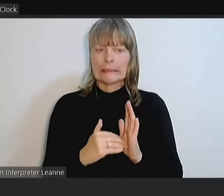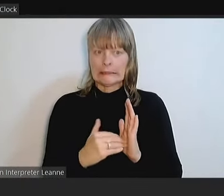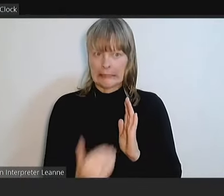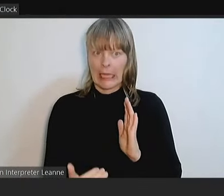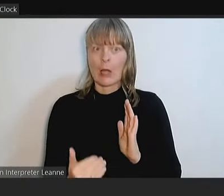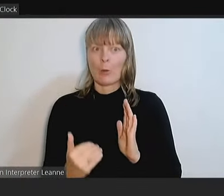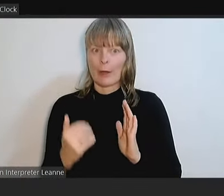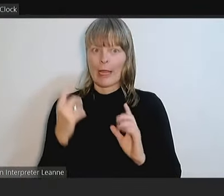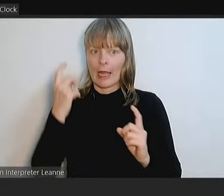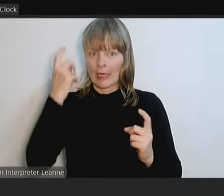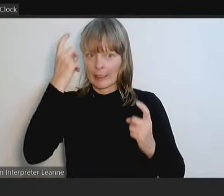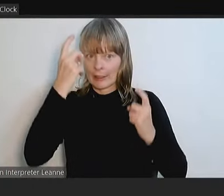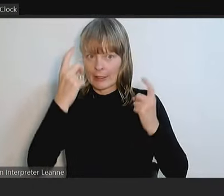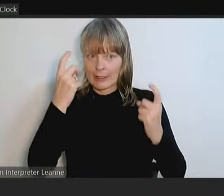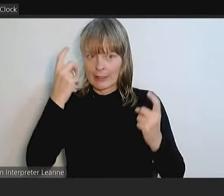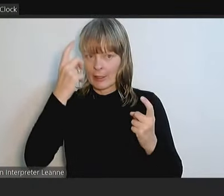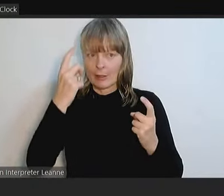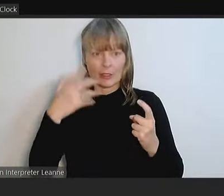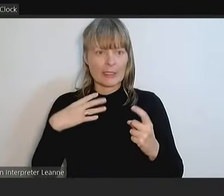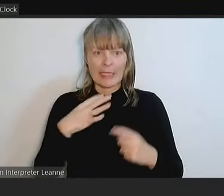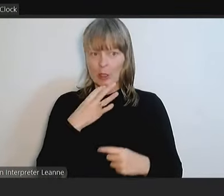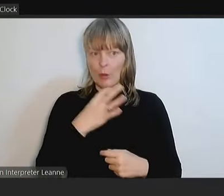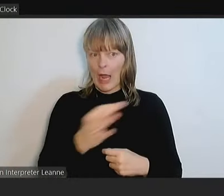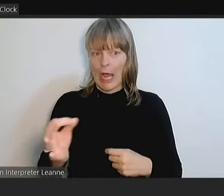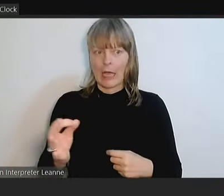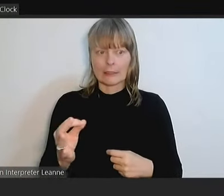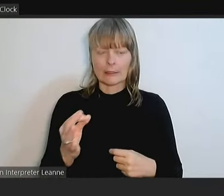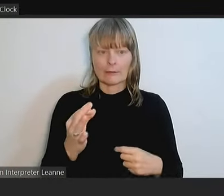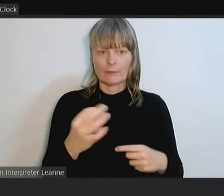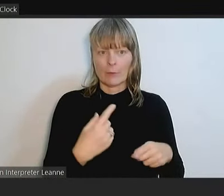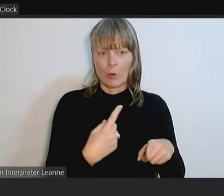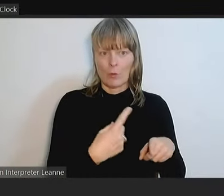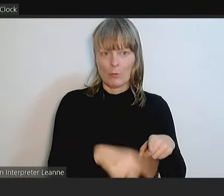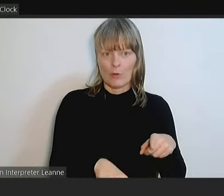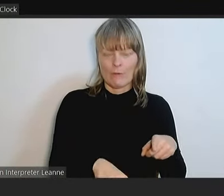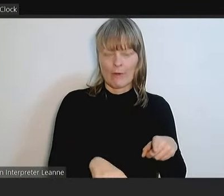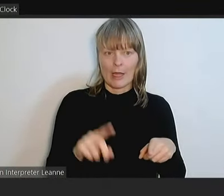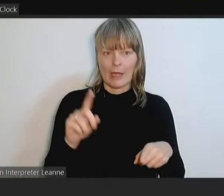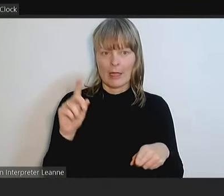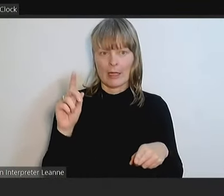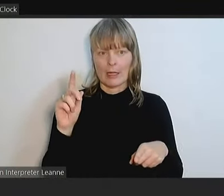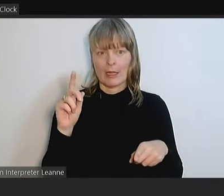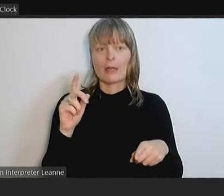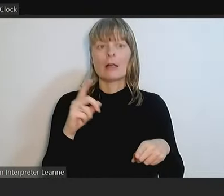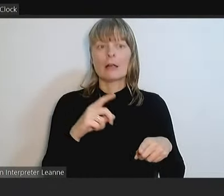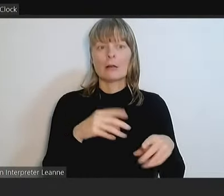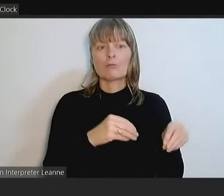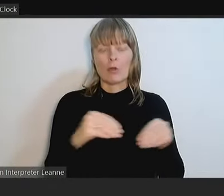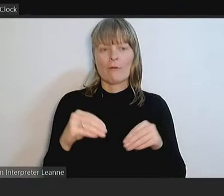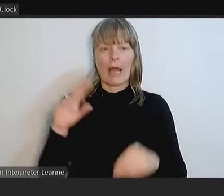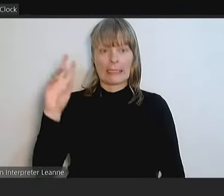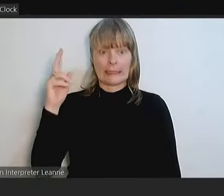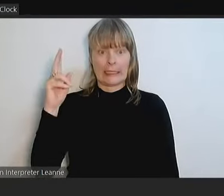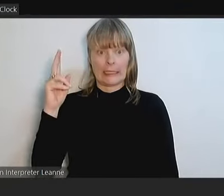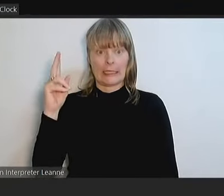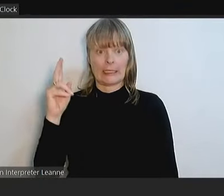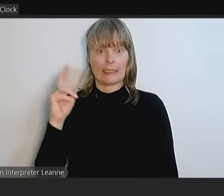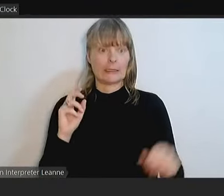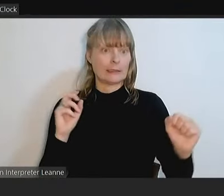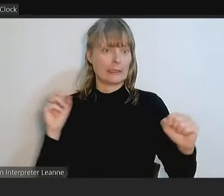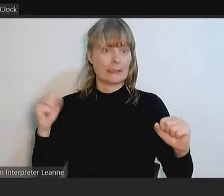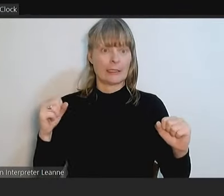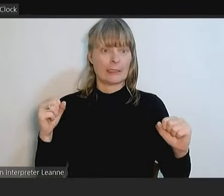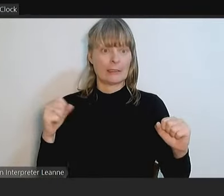do is ask if the mover and seconder would like to accept this as part of the budget? Yes. Yes, I would. Thank you, Mayor. And then that